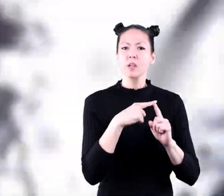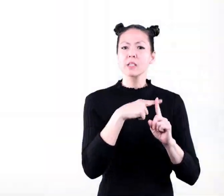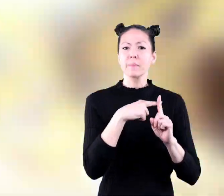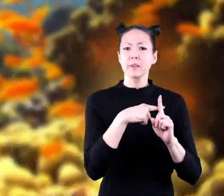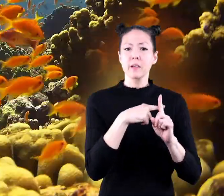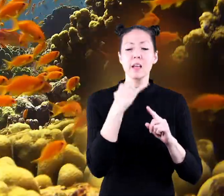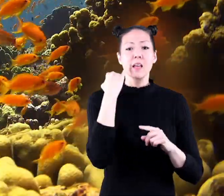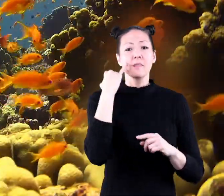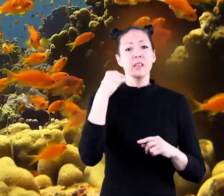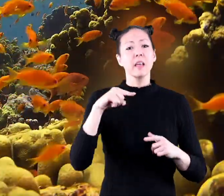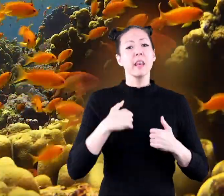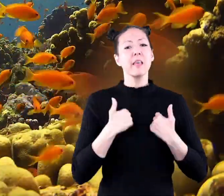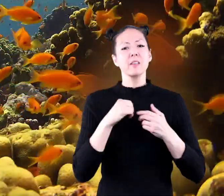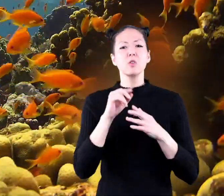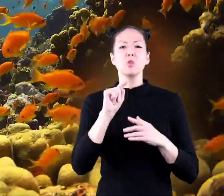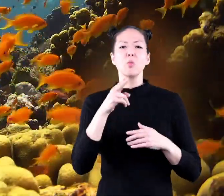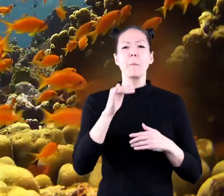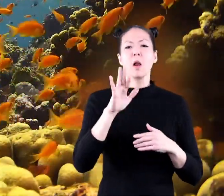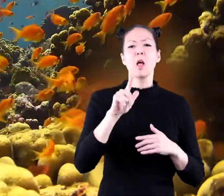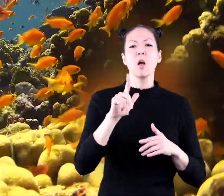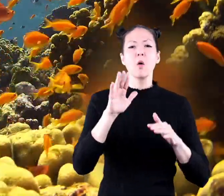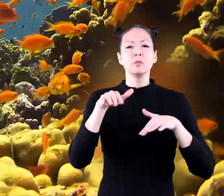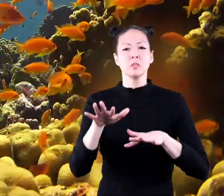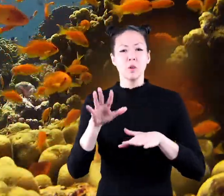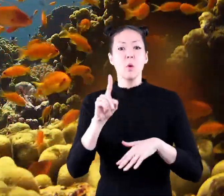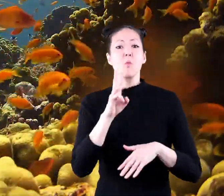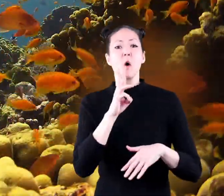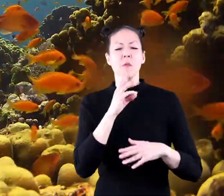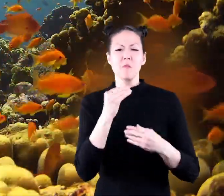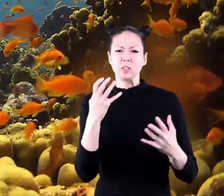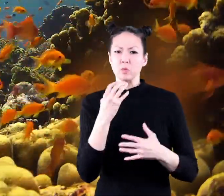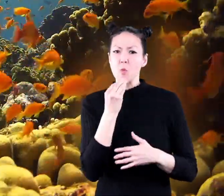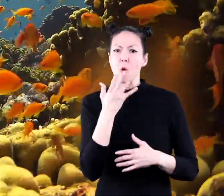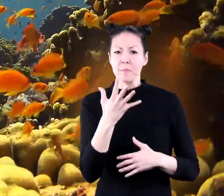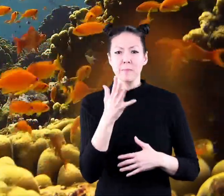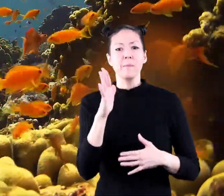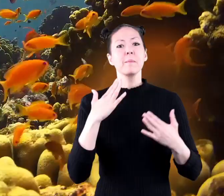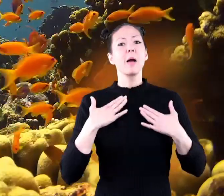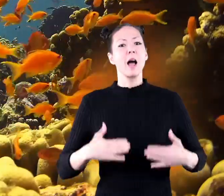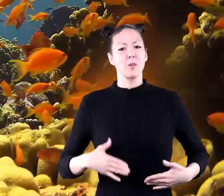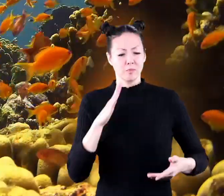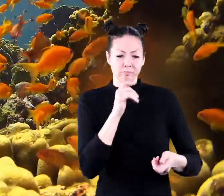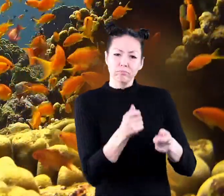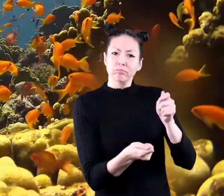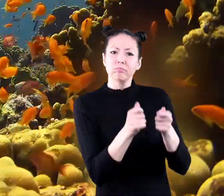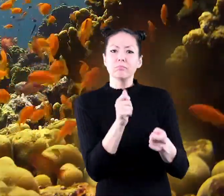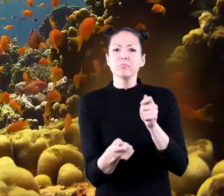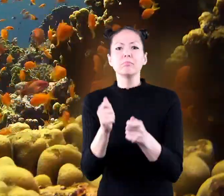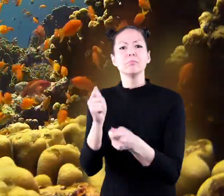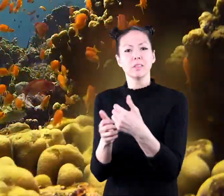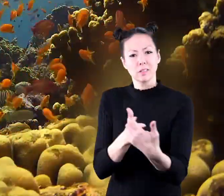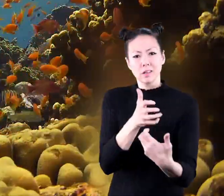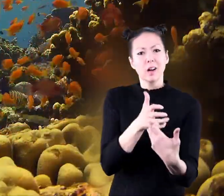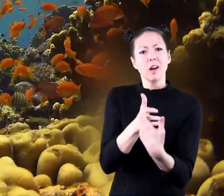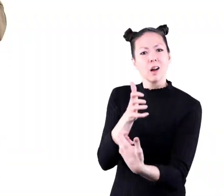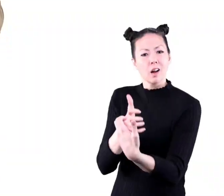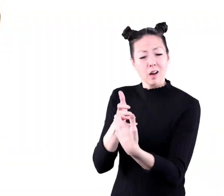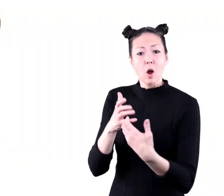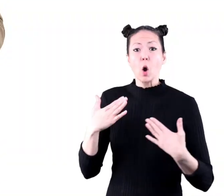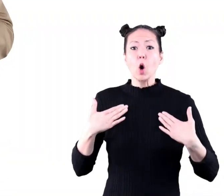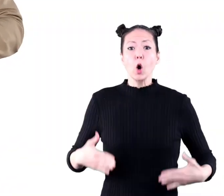and if they live in a tropical location where the water is much warmer their bodies adapt to live there too